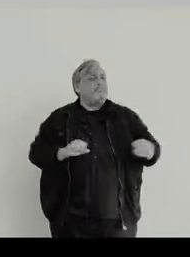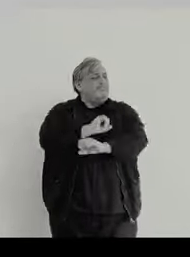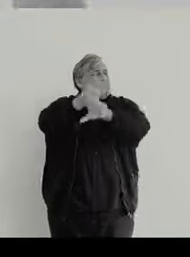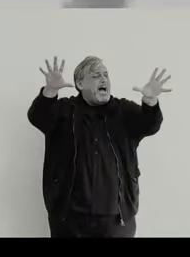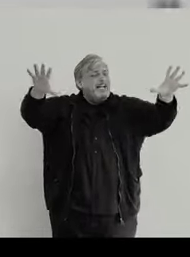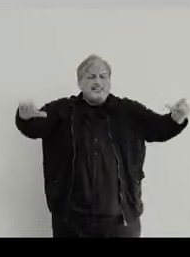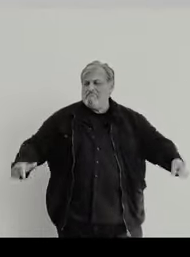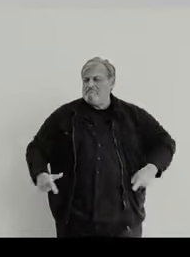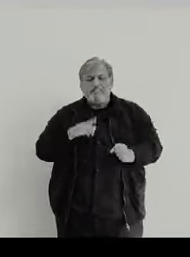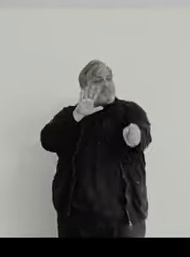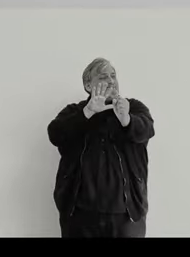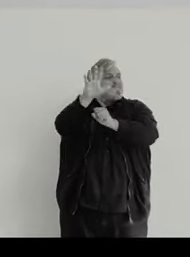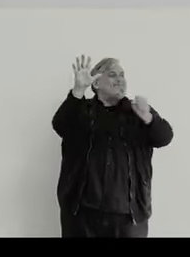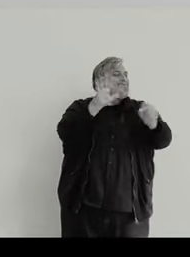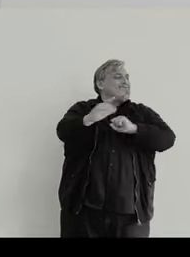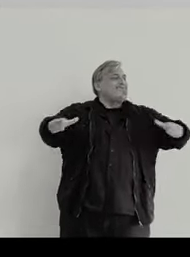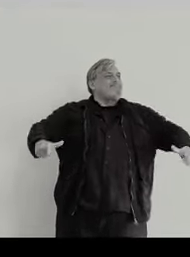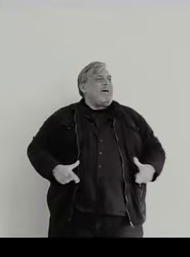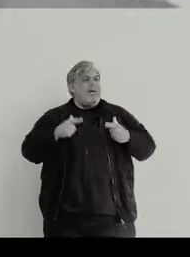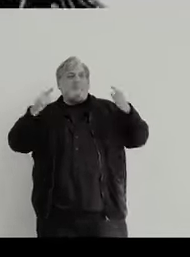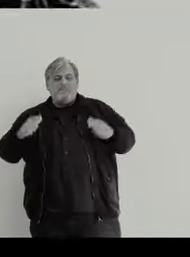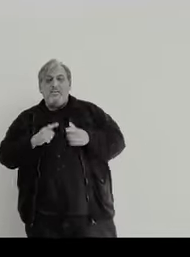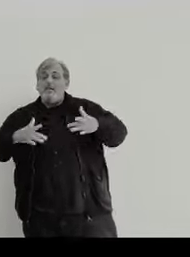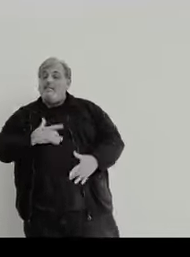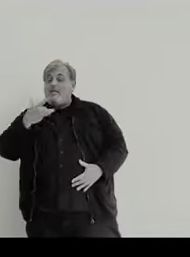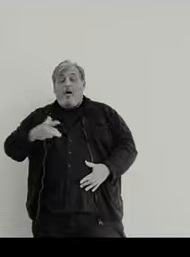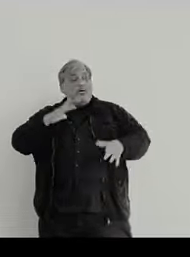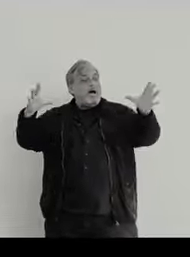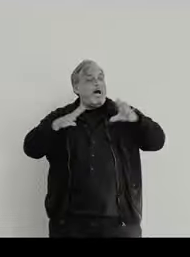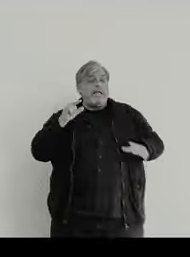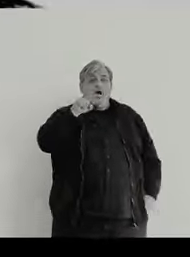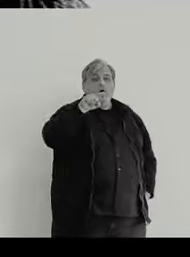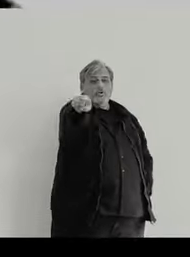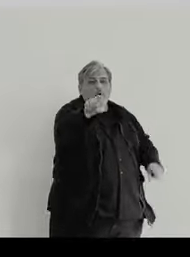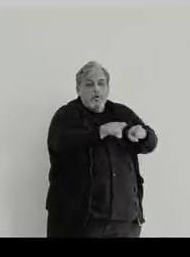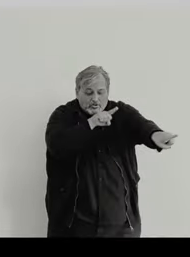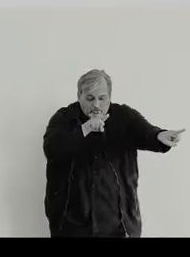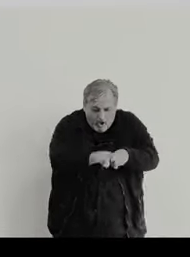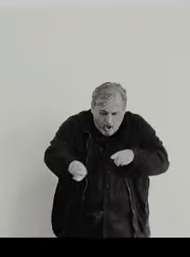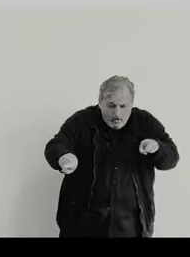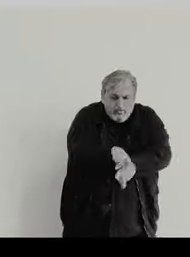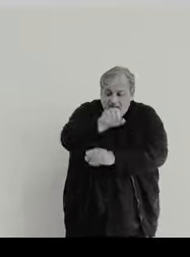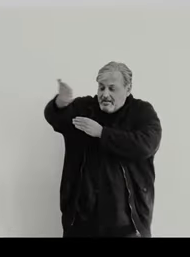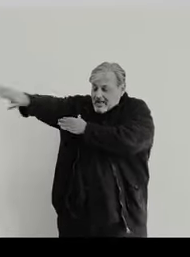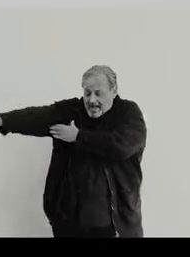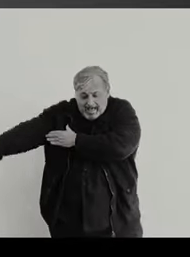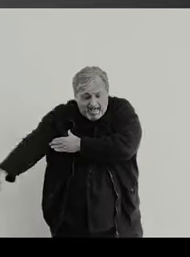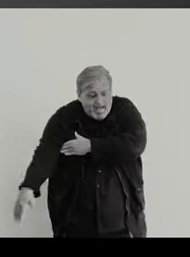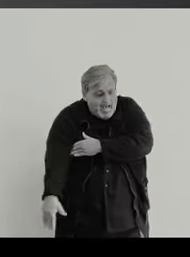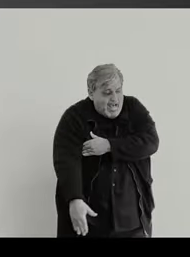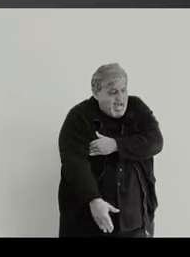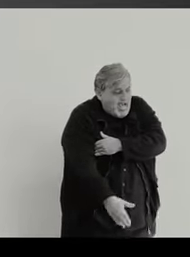out in the light Living enough and we're feeling alright You are the star of the